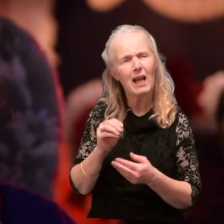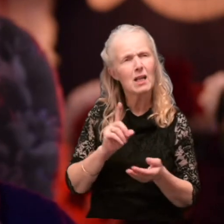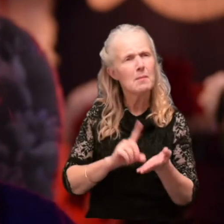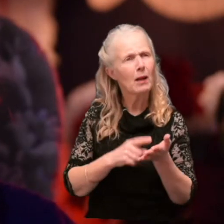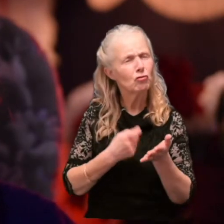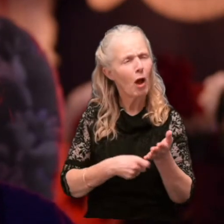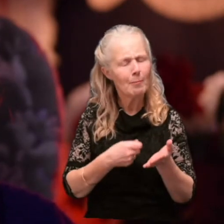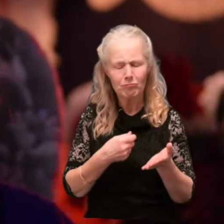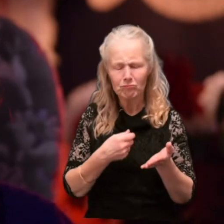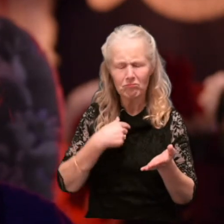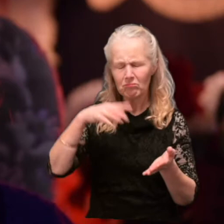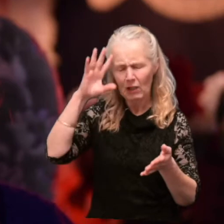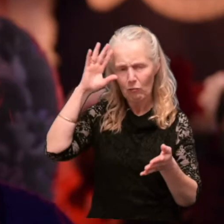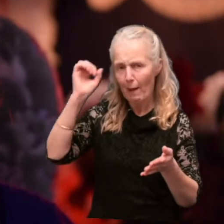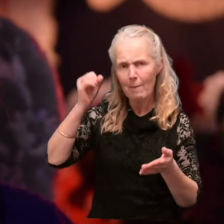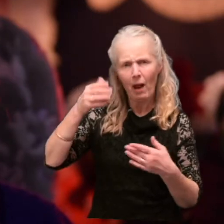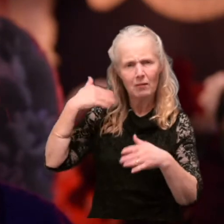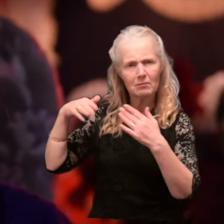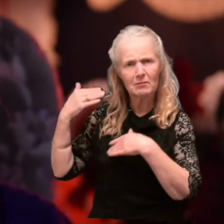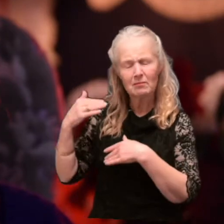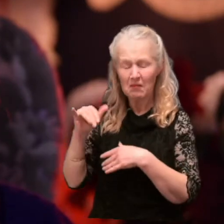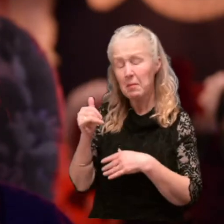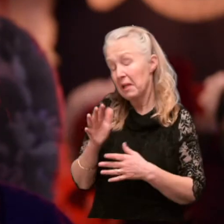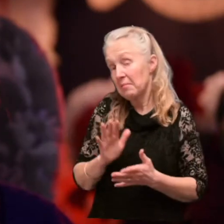She couldn't remember. Maybe.